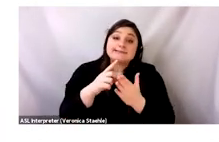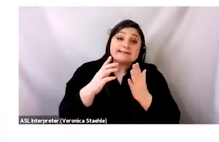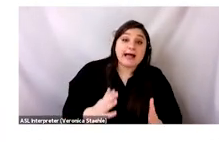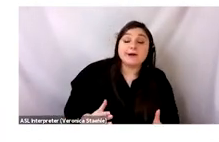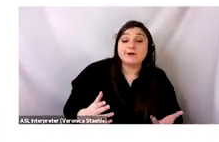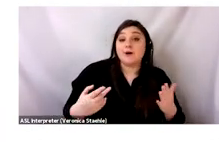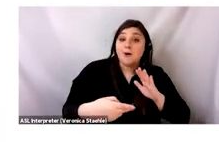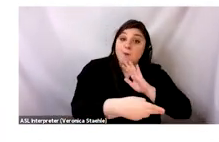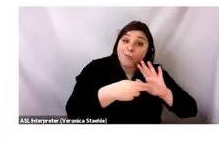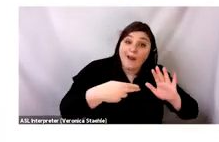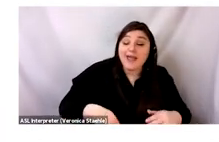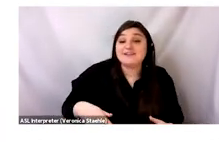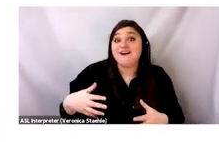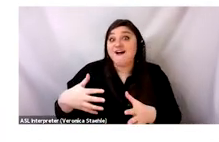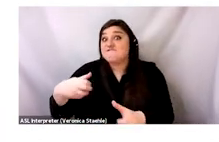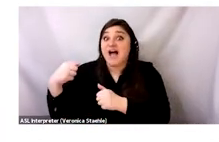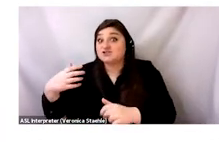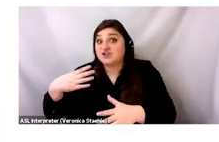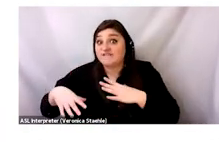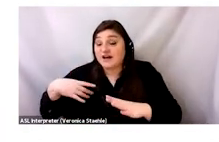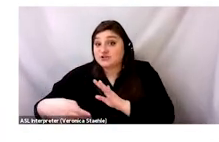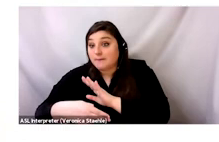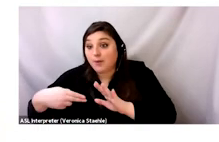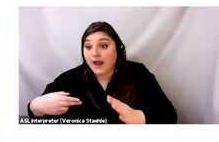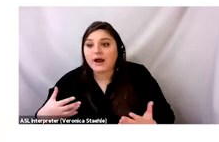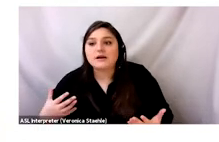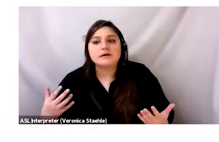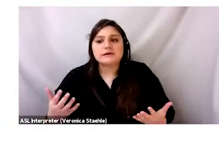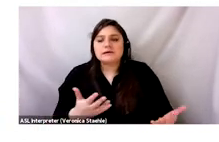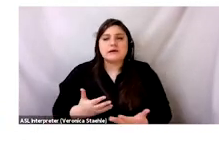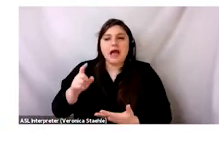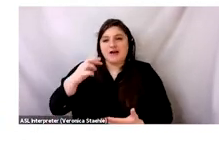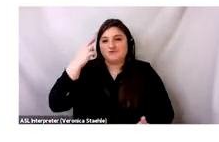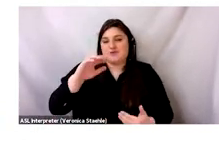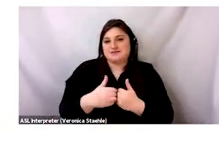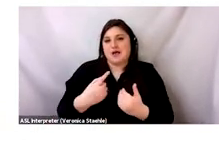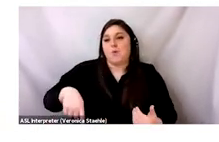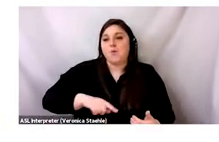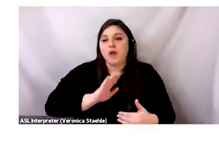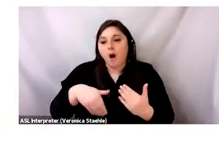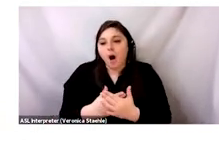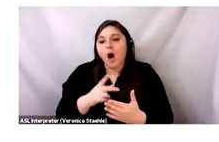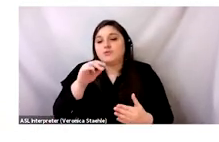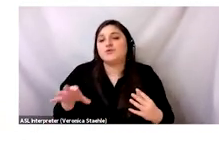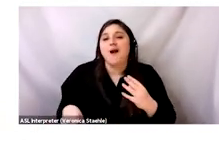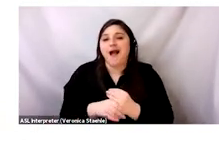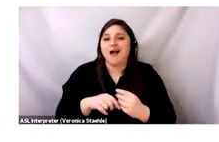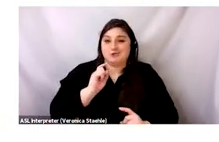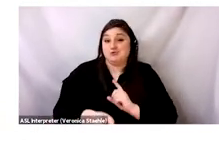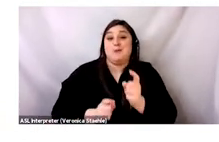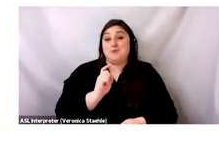it's a fast fashion brand, whether it's an ultra fast fashion brand, how we all add